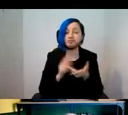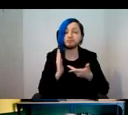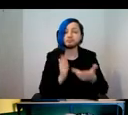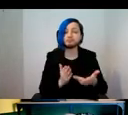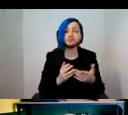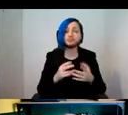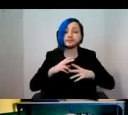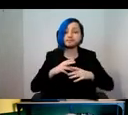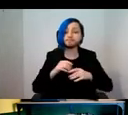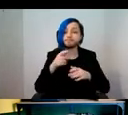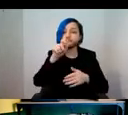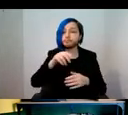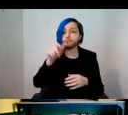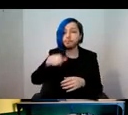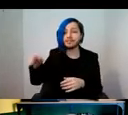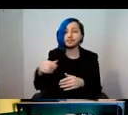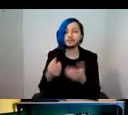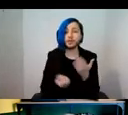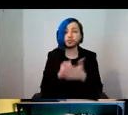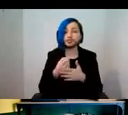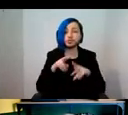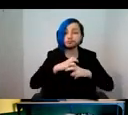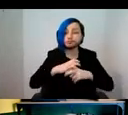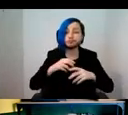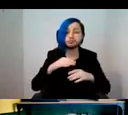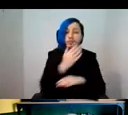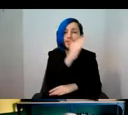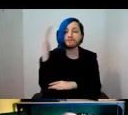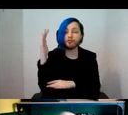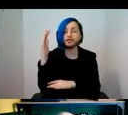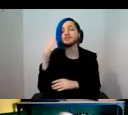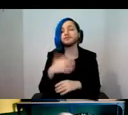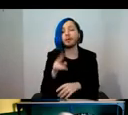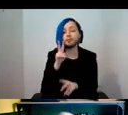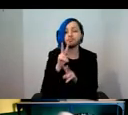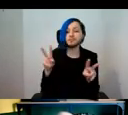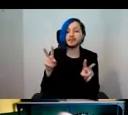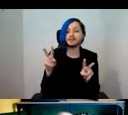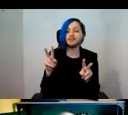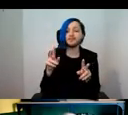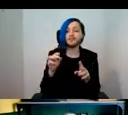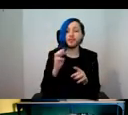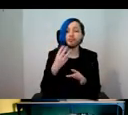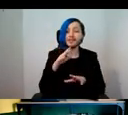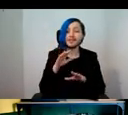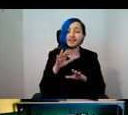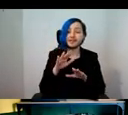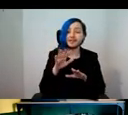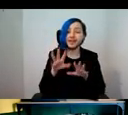forest from the view of three animals. Each animal gets eaten by the animal before it.